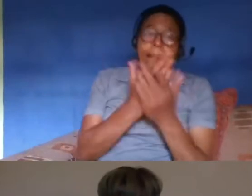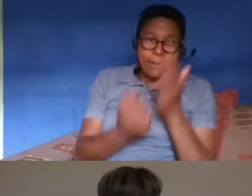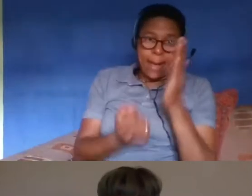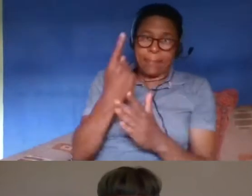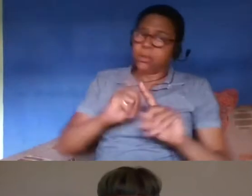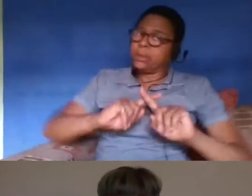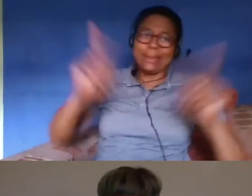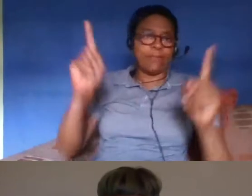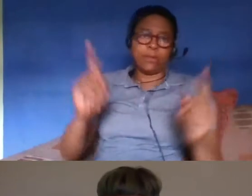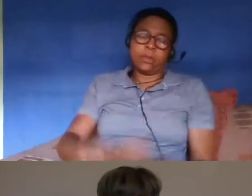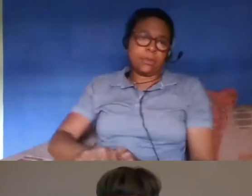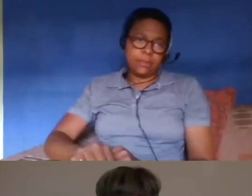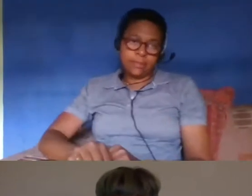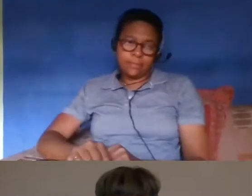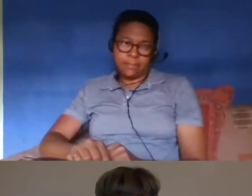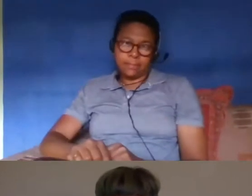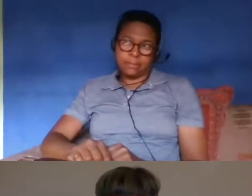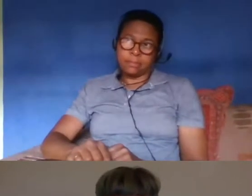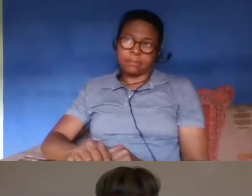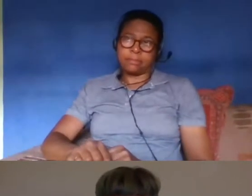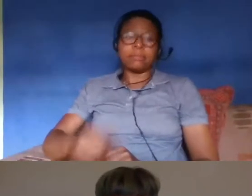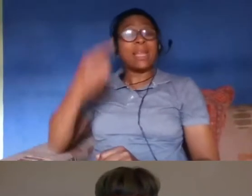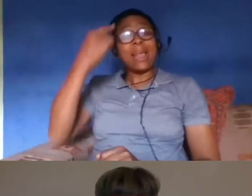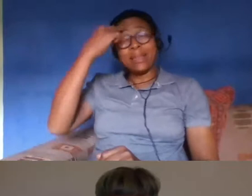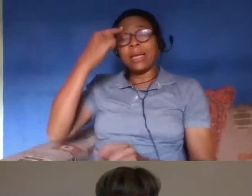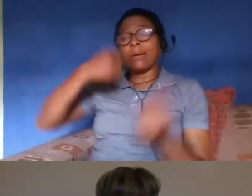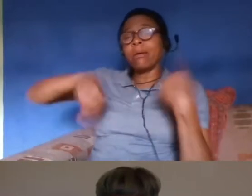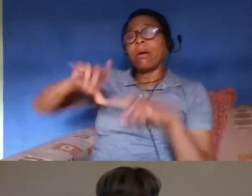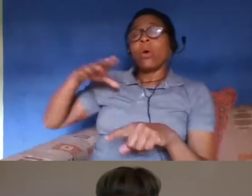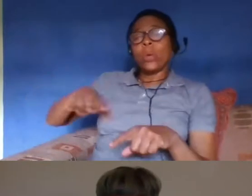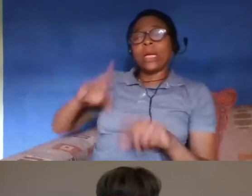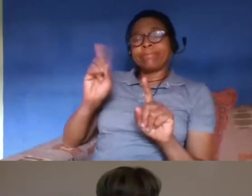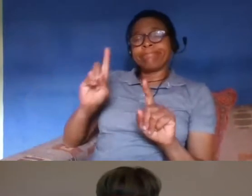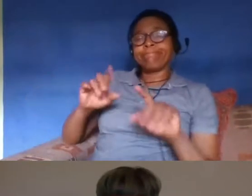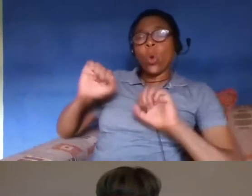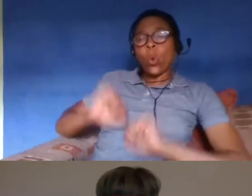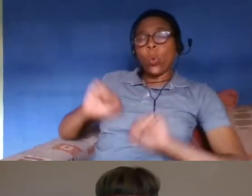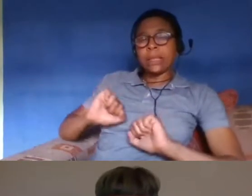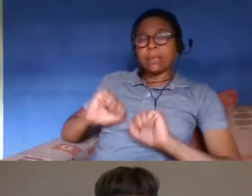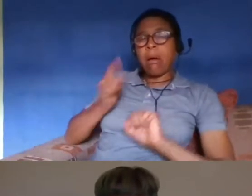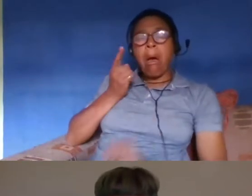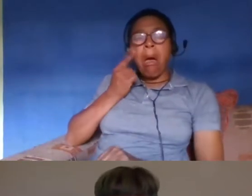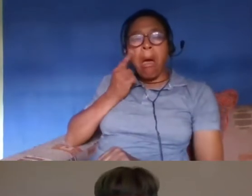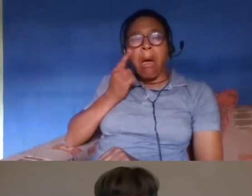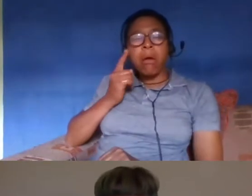different and i think we are going to have to wait to see what what actually transpires firstly whether people take up this this